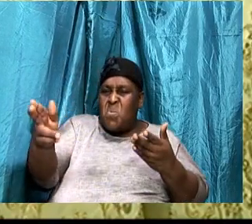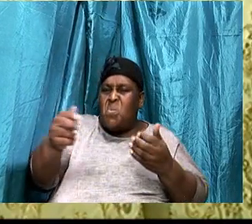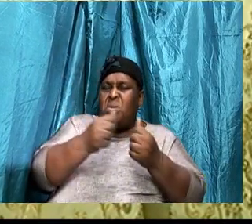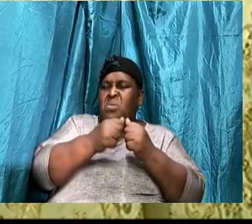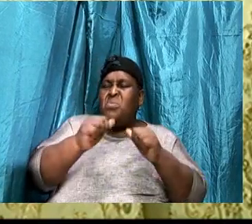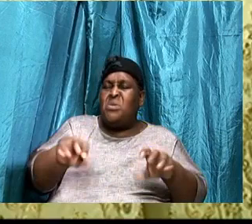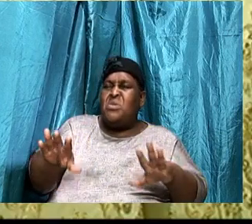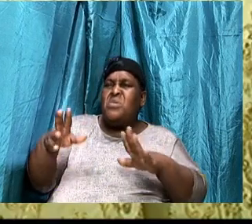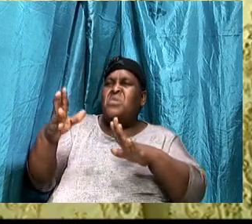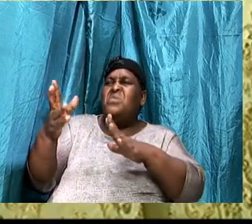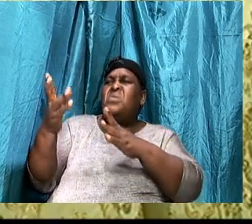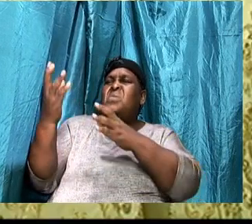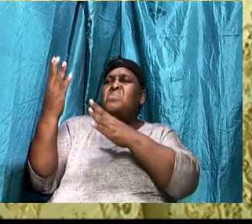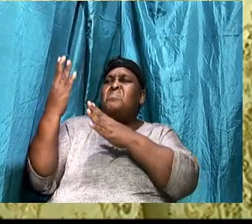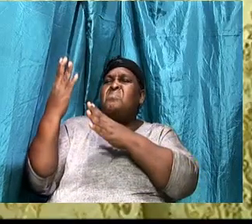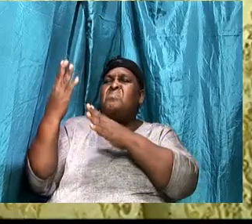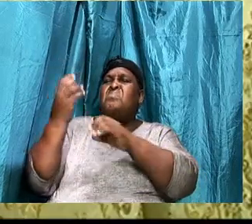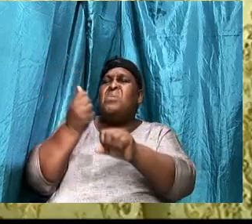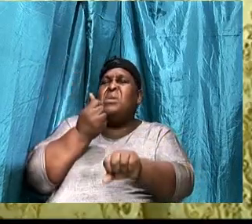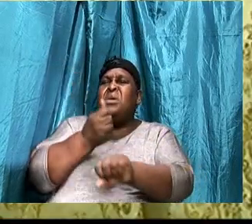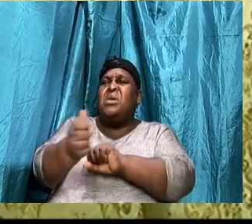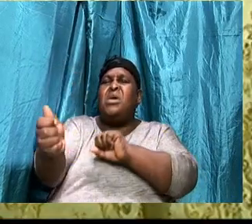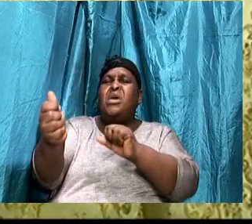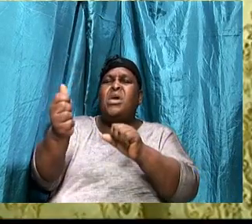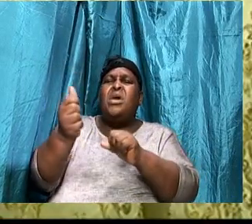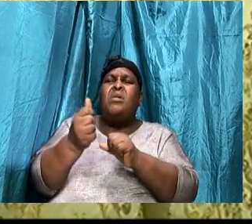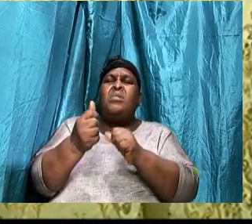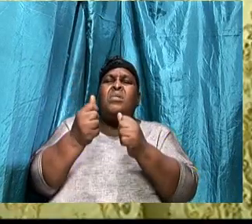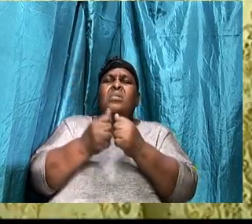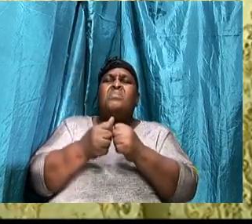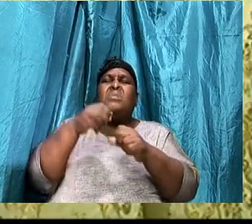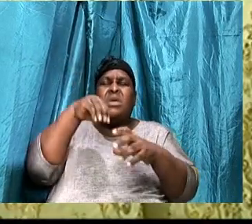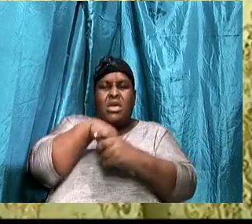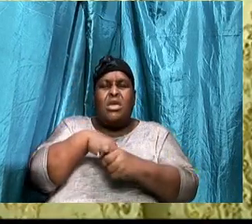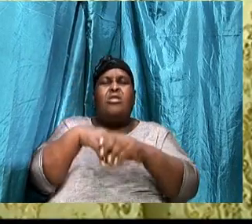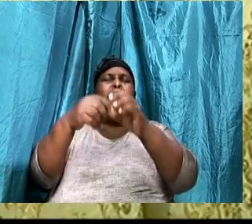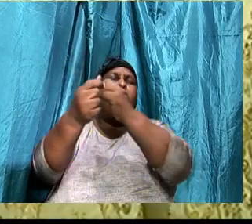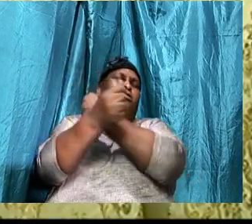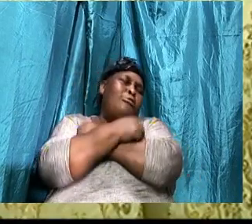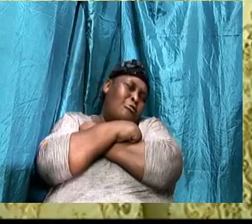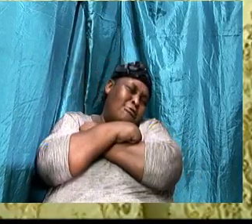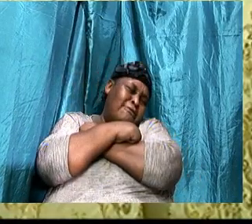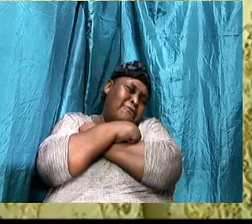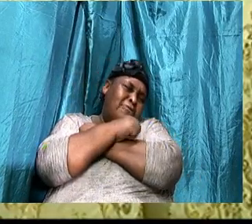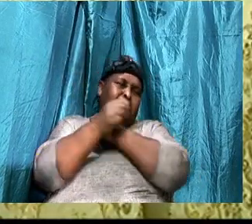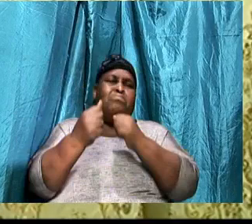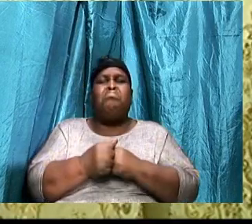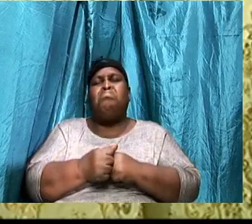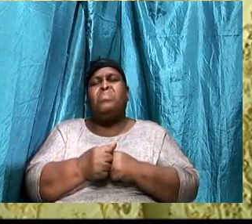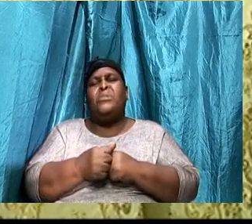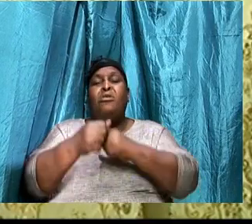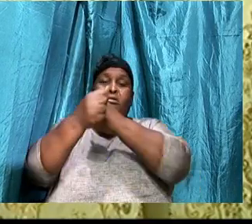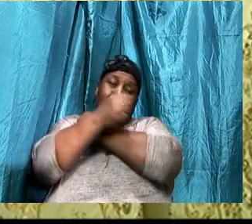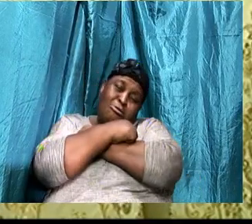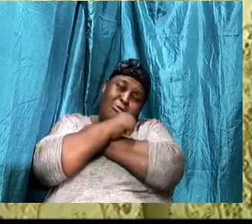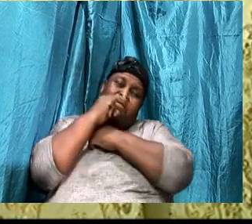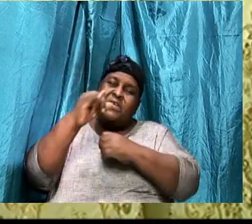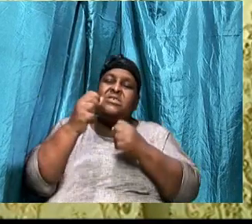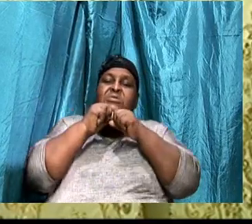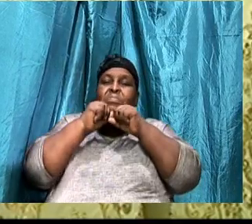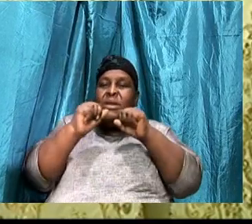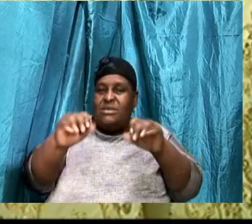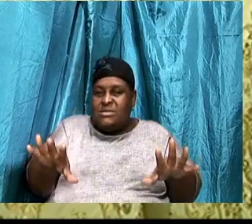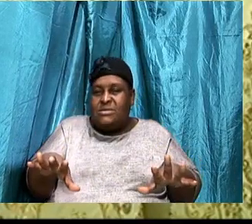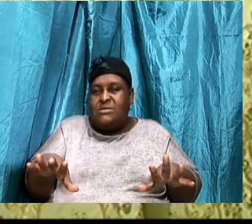In love, Again, Love is, A blessing, You, Some people feel like, They don't,